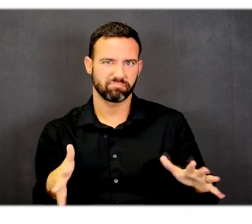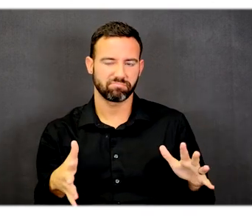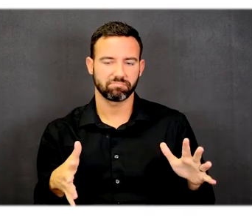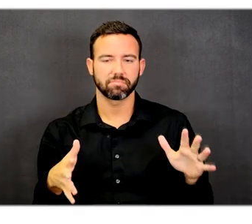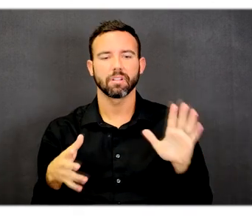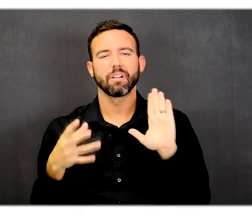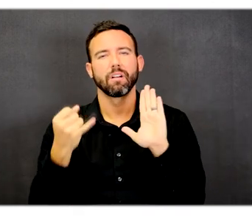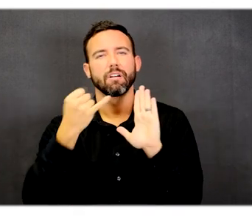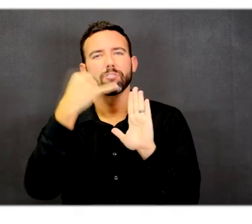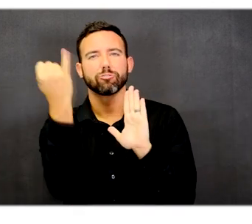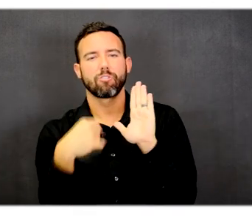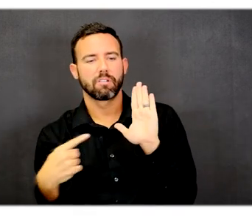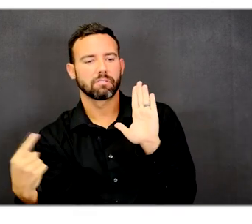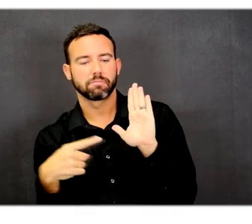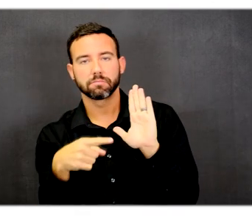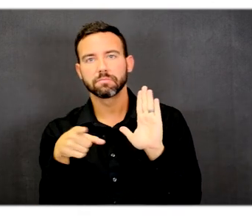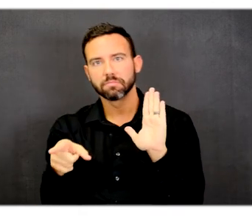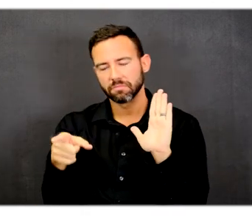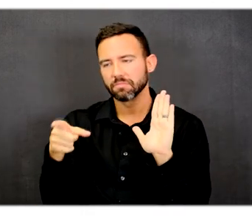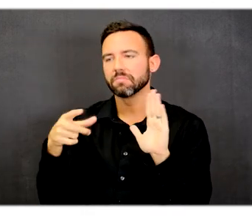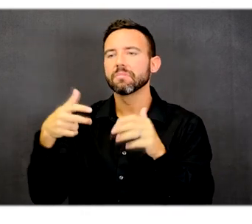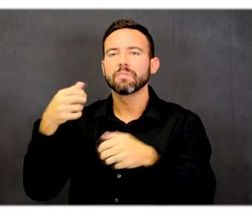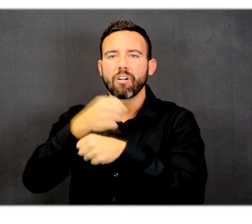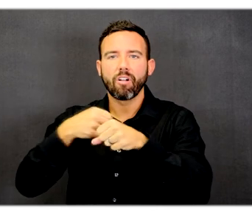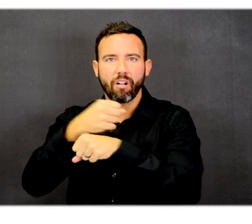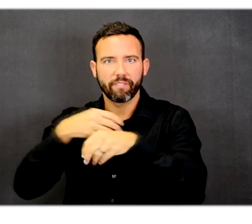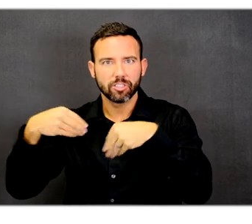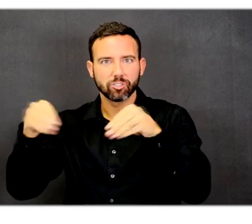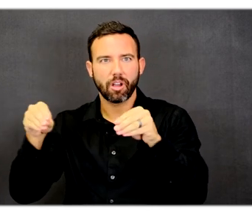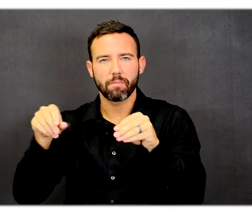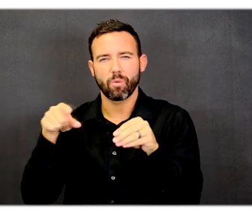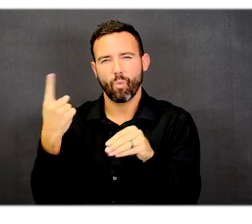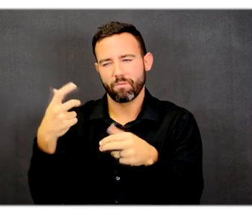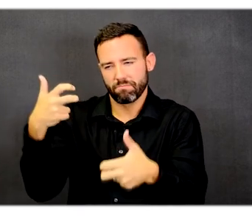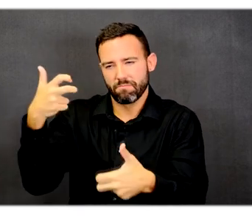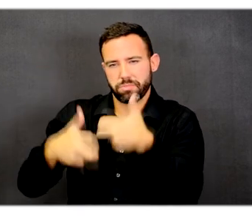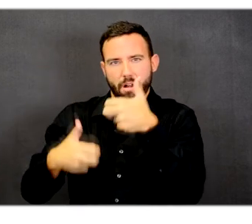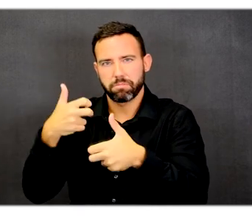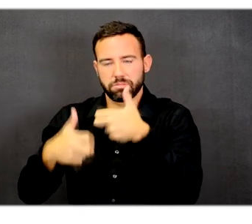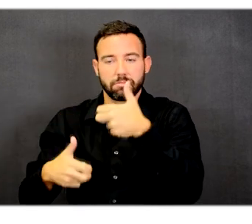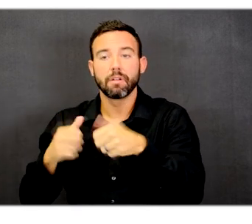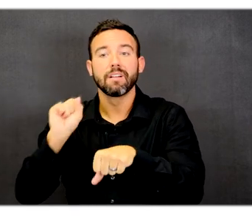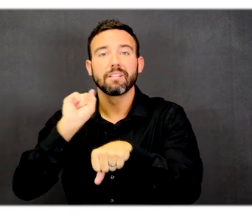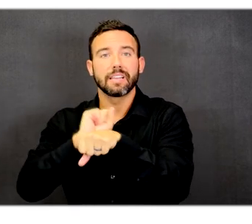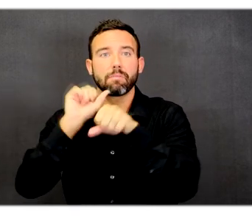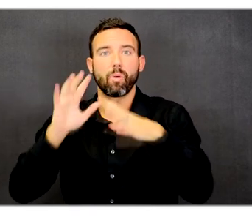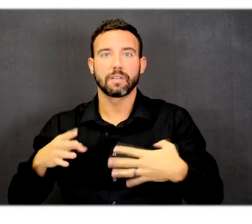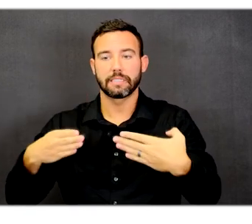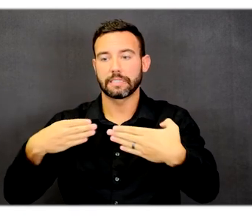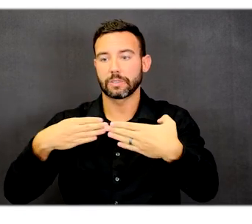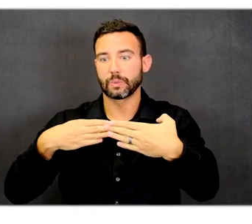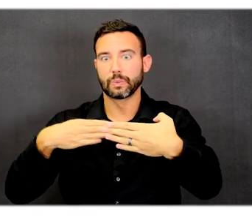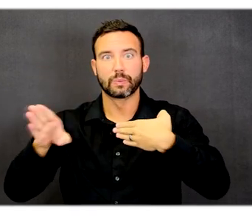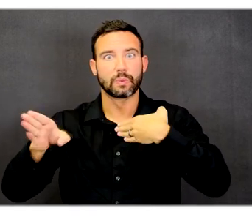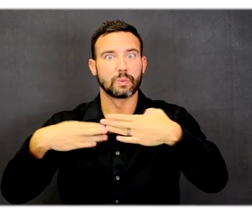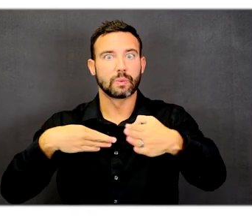of an issue in the coffee shop where there was a double swinging gate entry for the employees to be on one side.